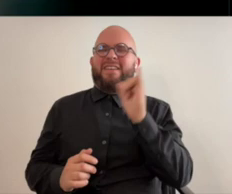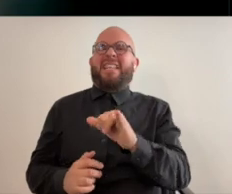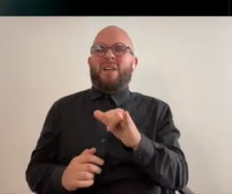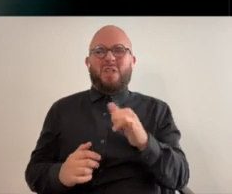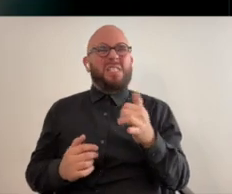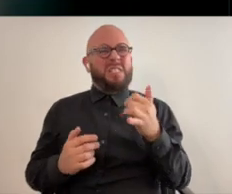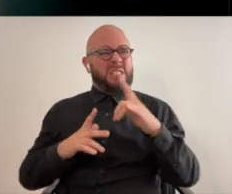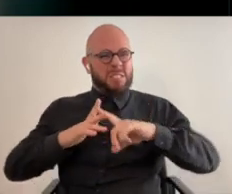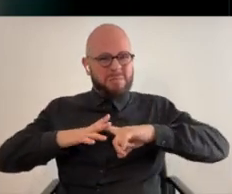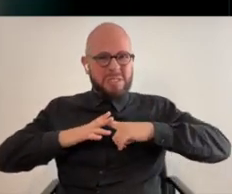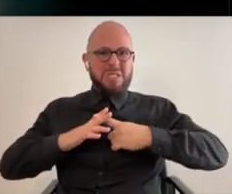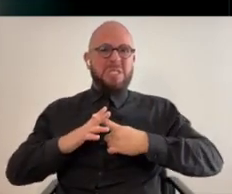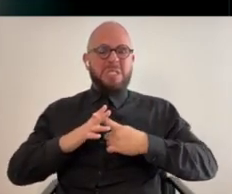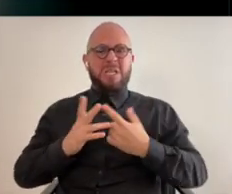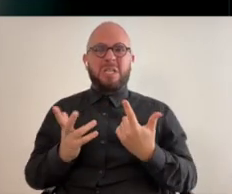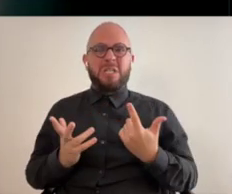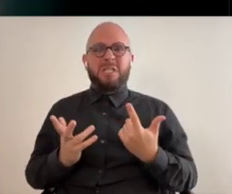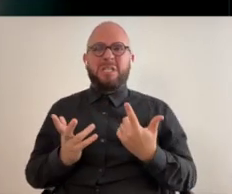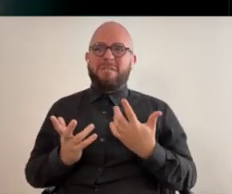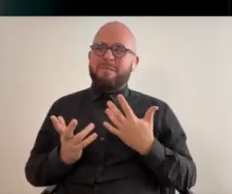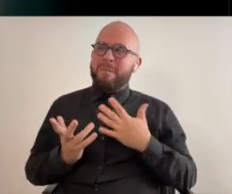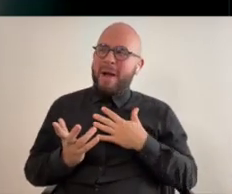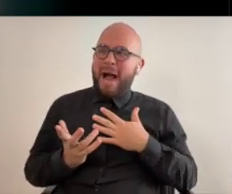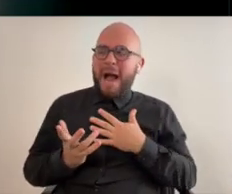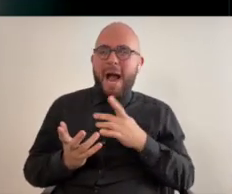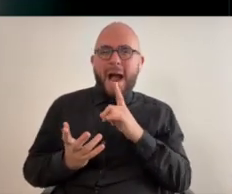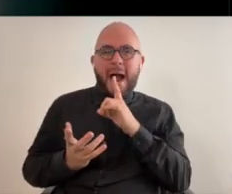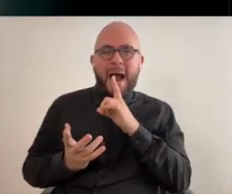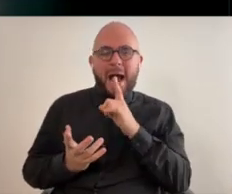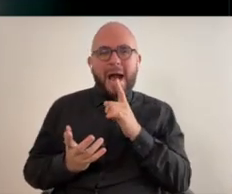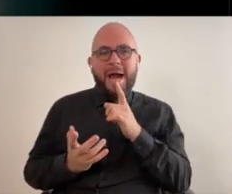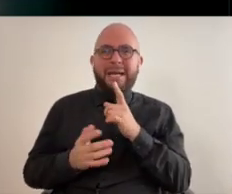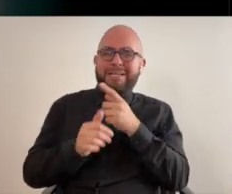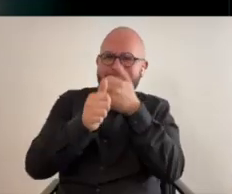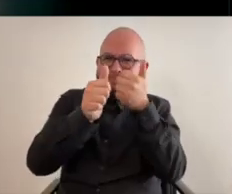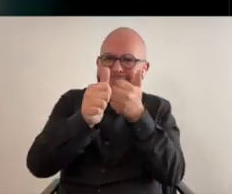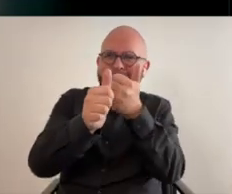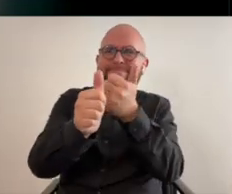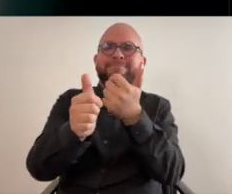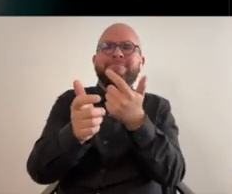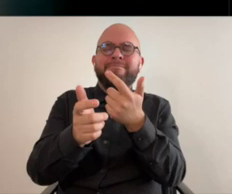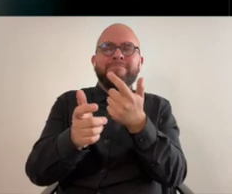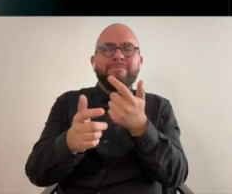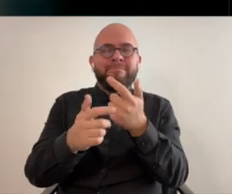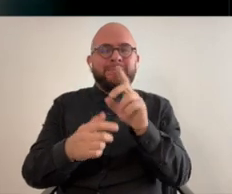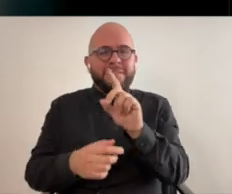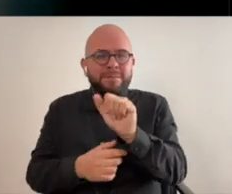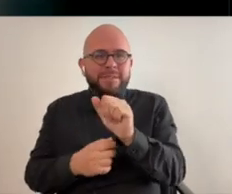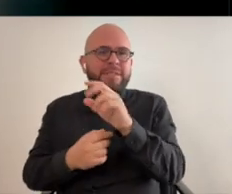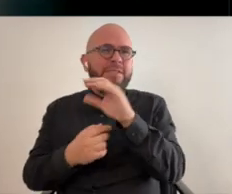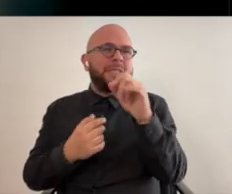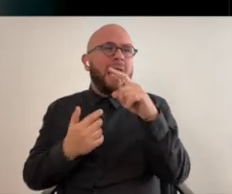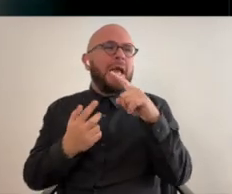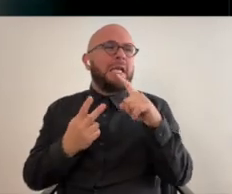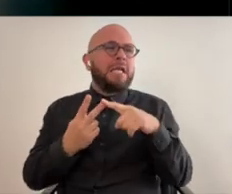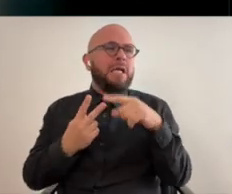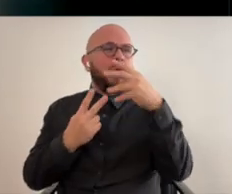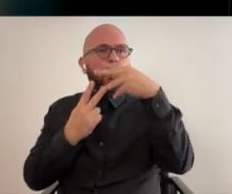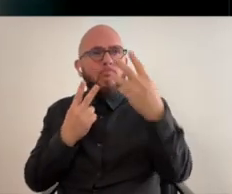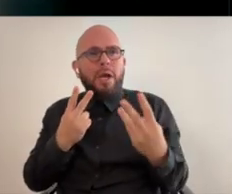very manly that was the beginning of my really pursuing